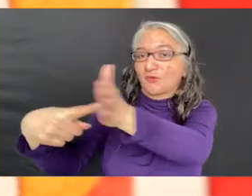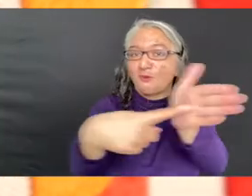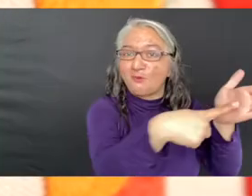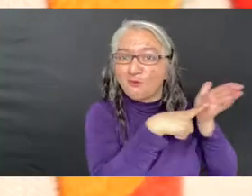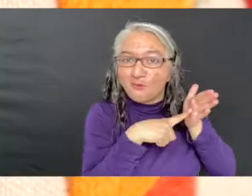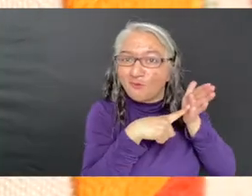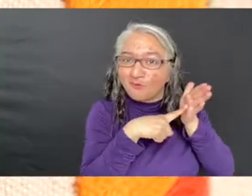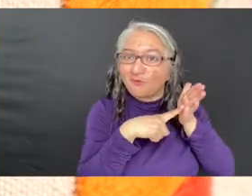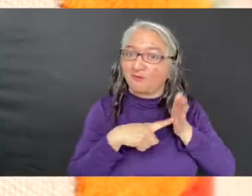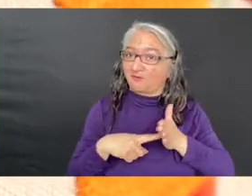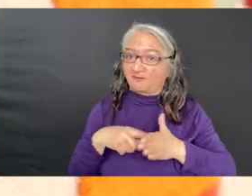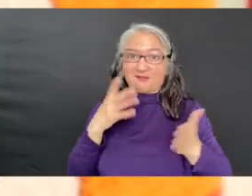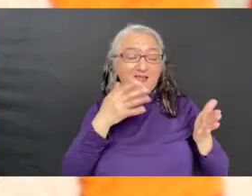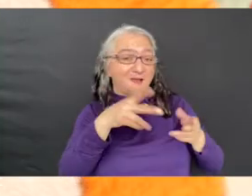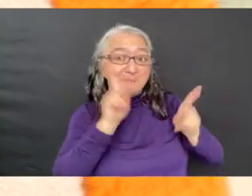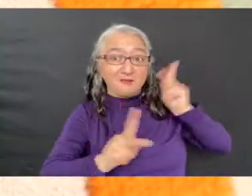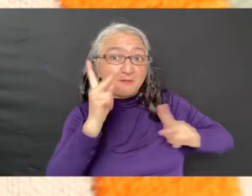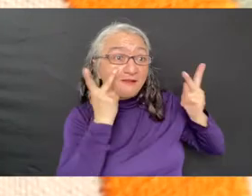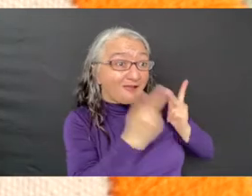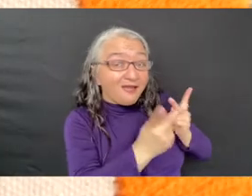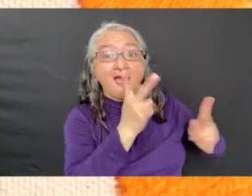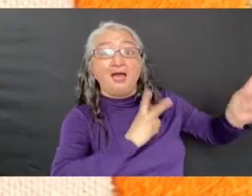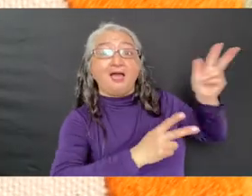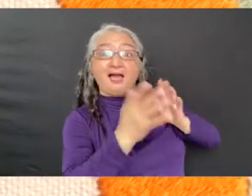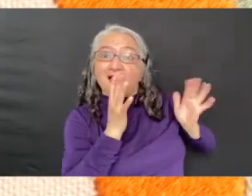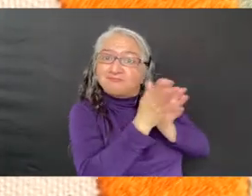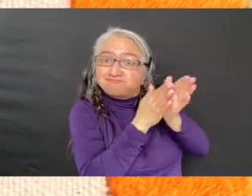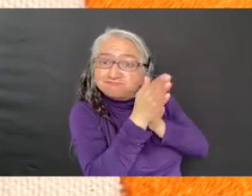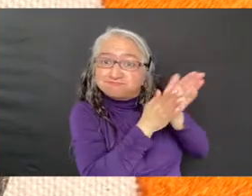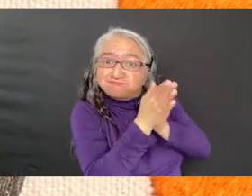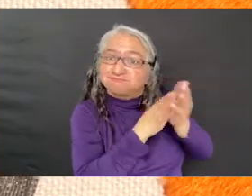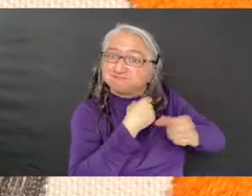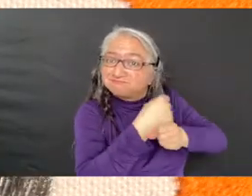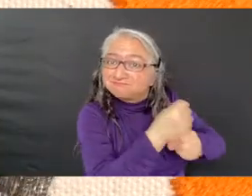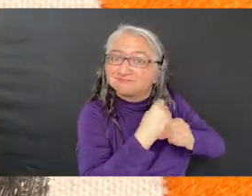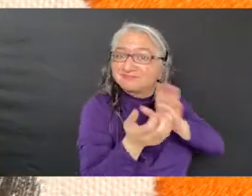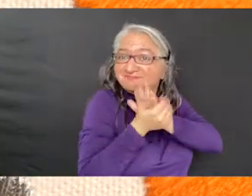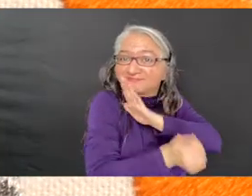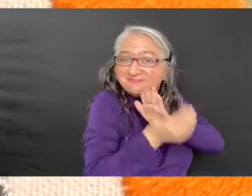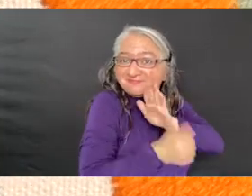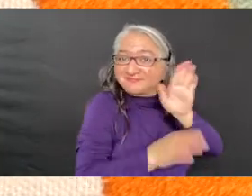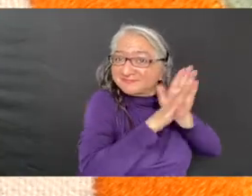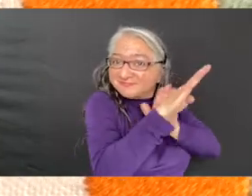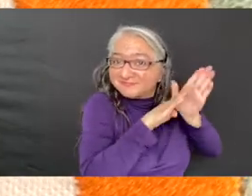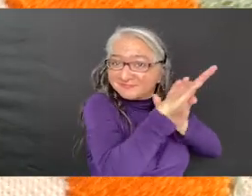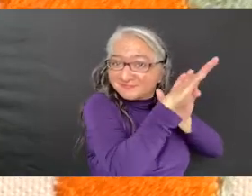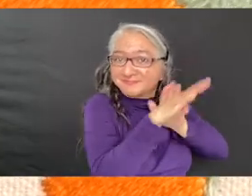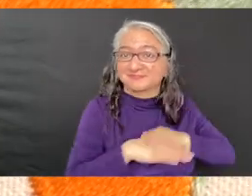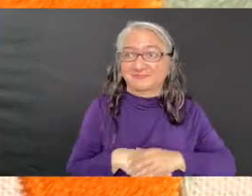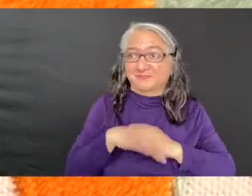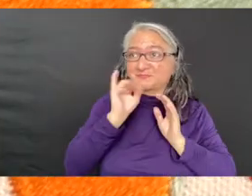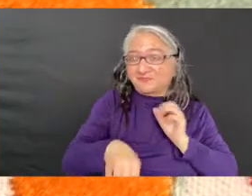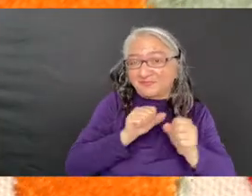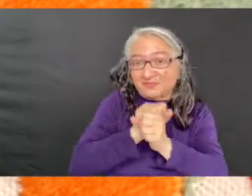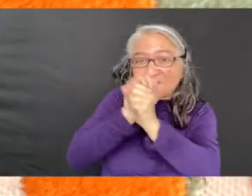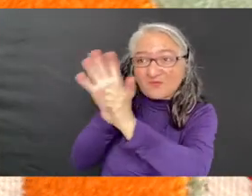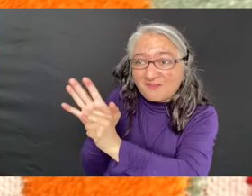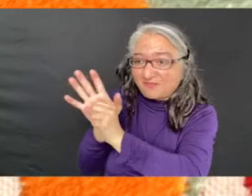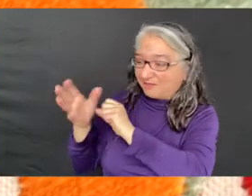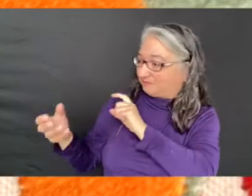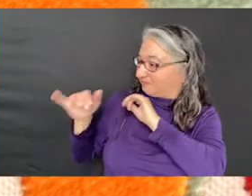and that has inspired more people to create with needle and thread. While isolating at home during the pandemic,